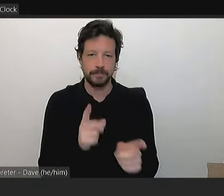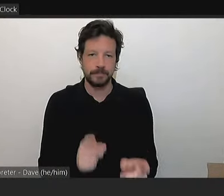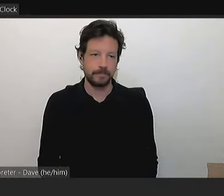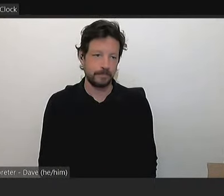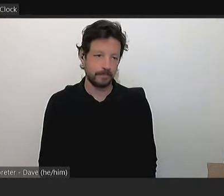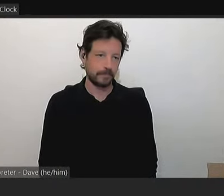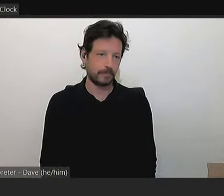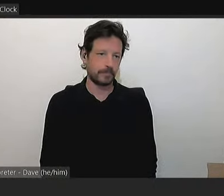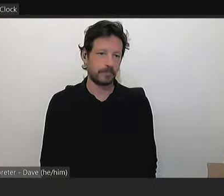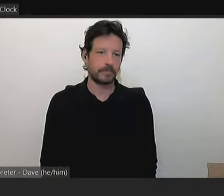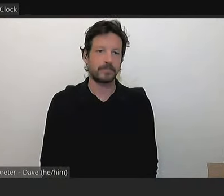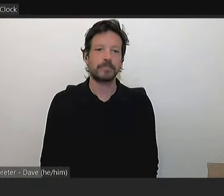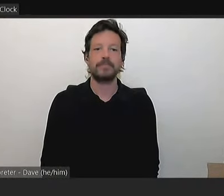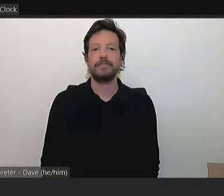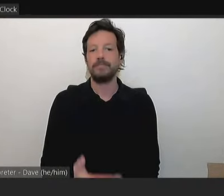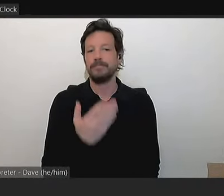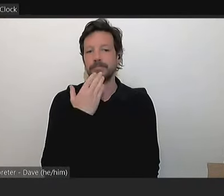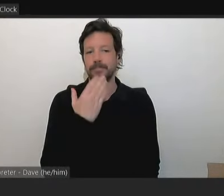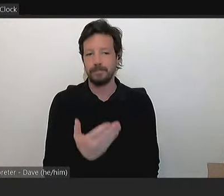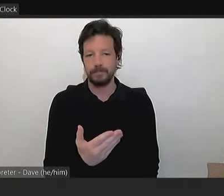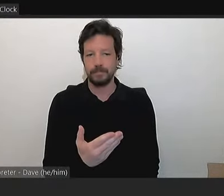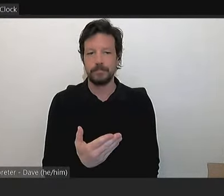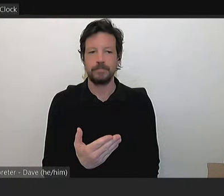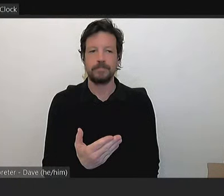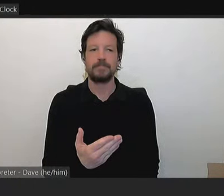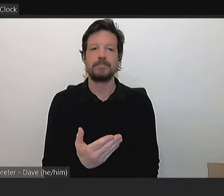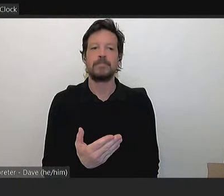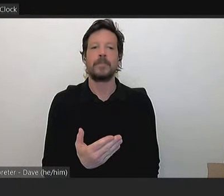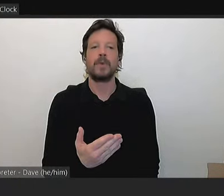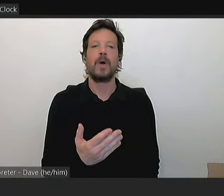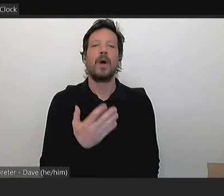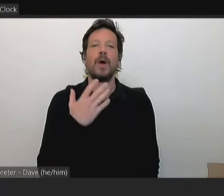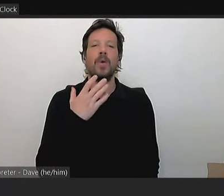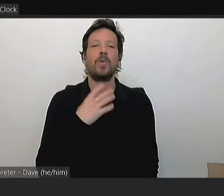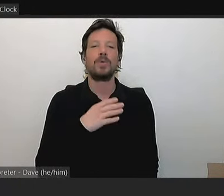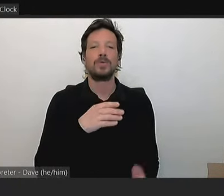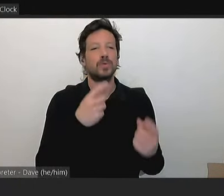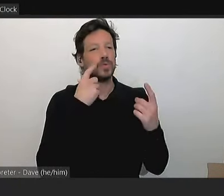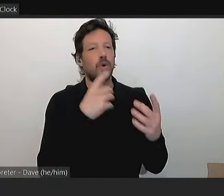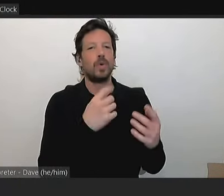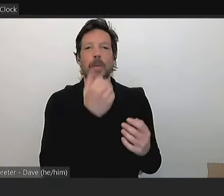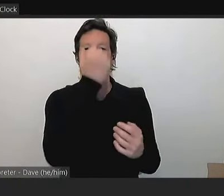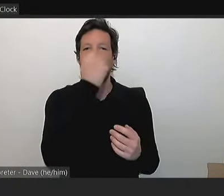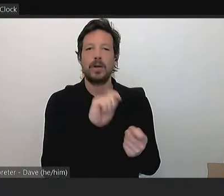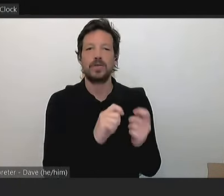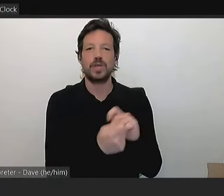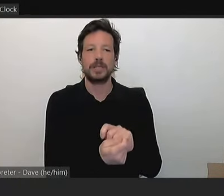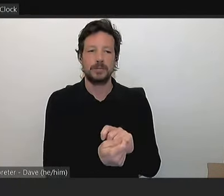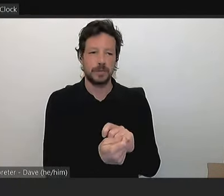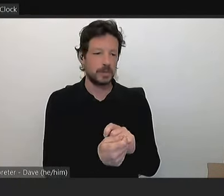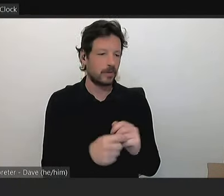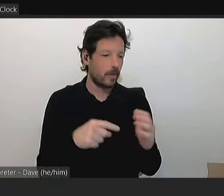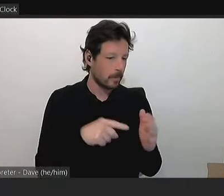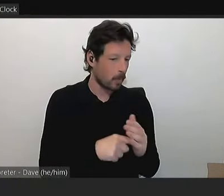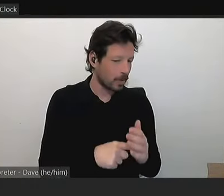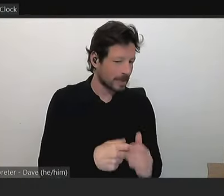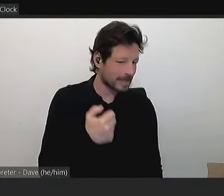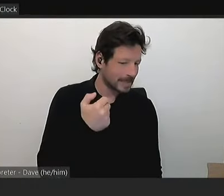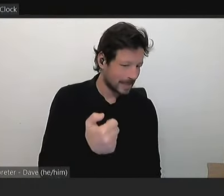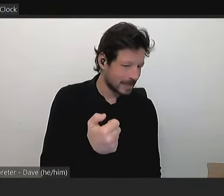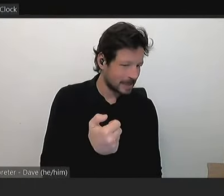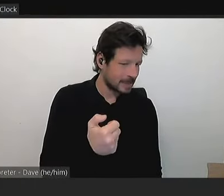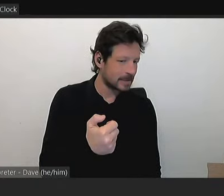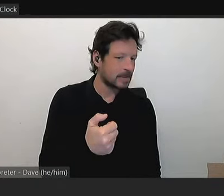Thank you, Mayor. Councilors, I'd just like to draw your attention to a minor adjustment to the officer recommendation at point six, to note the following